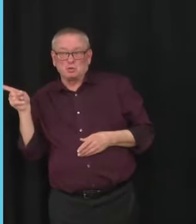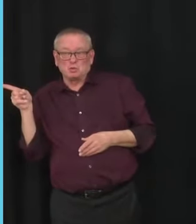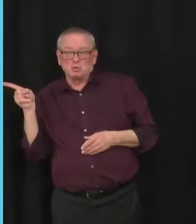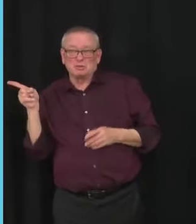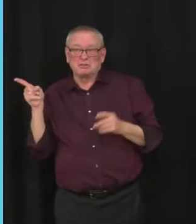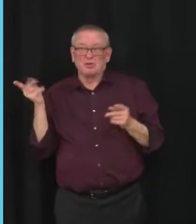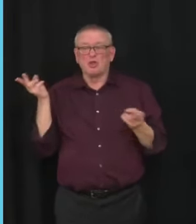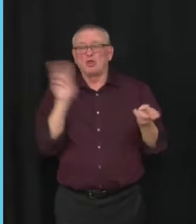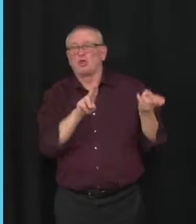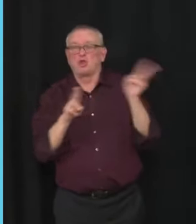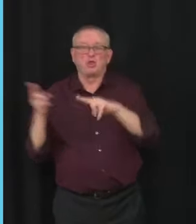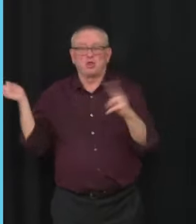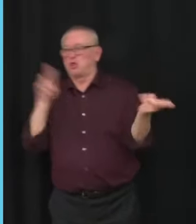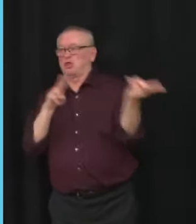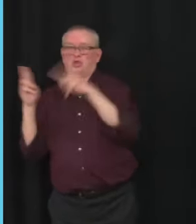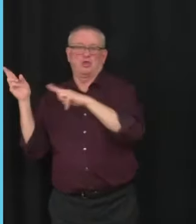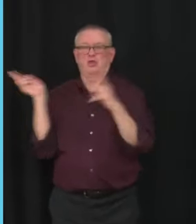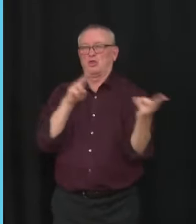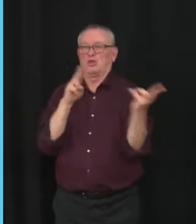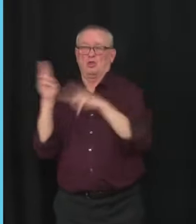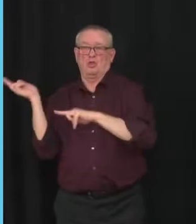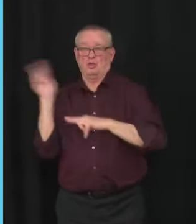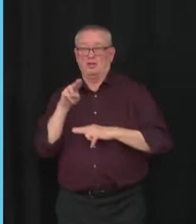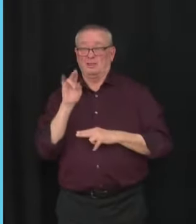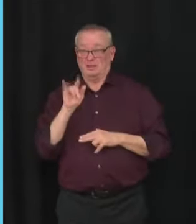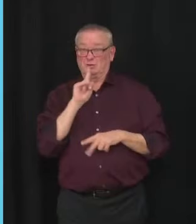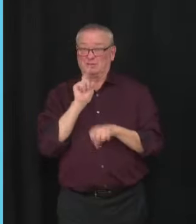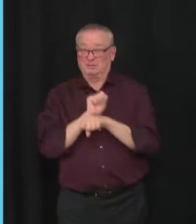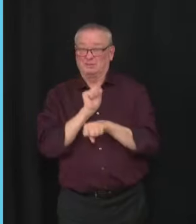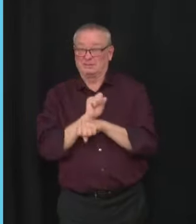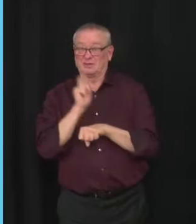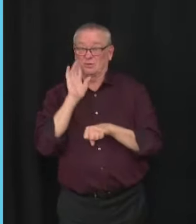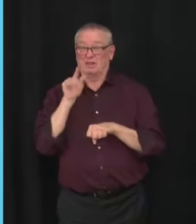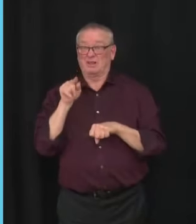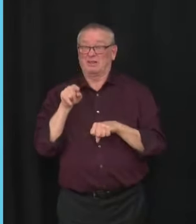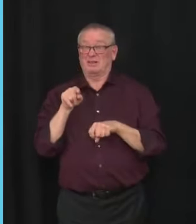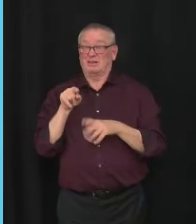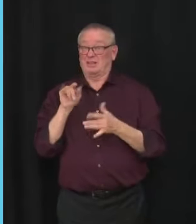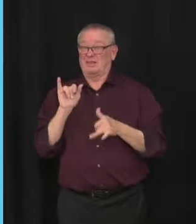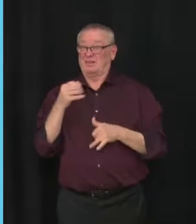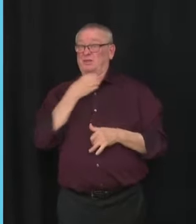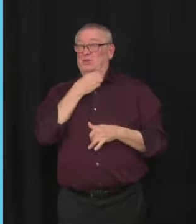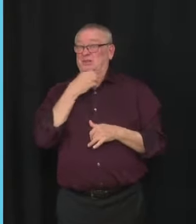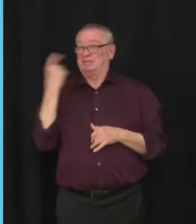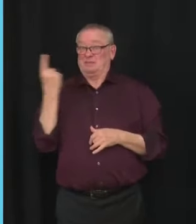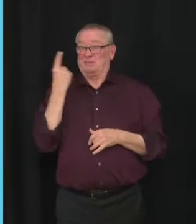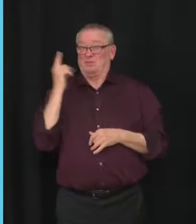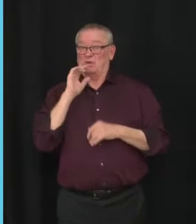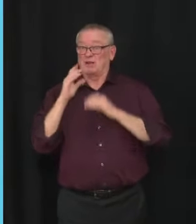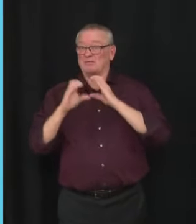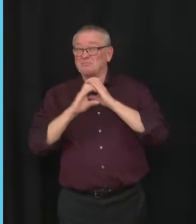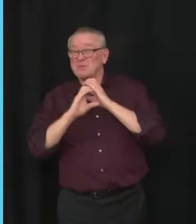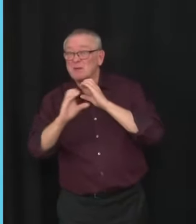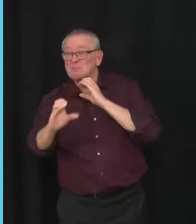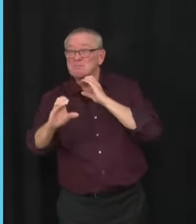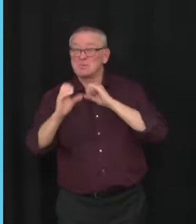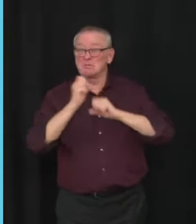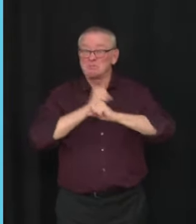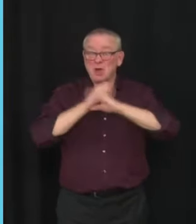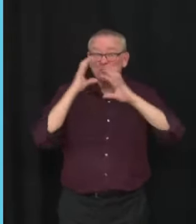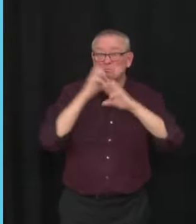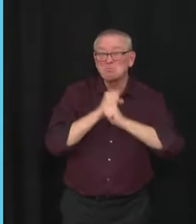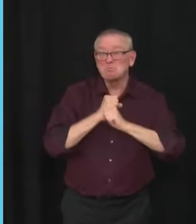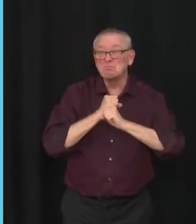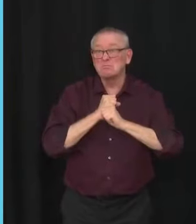know, do you think there is a tangible threat that pipelines could actually get blown up? I think it